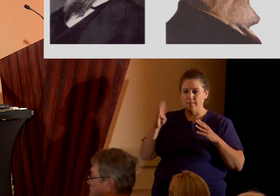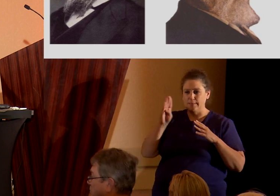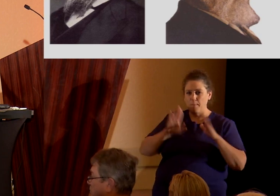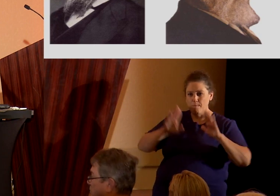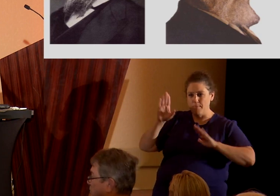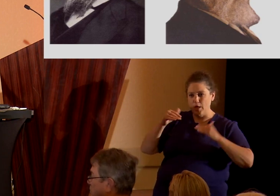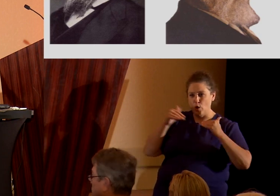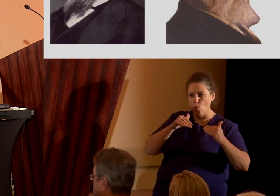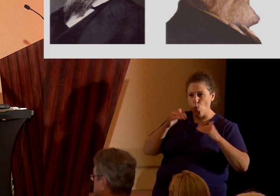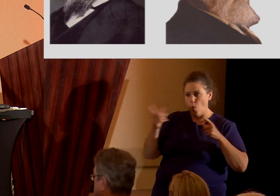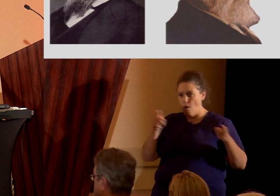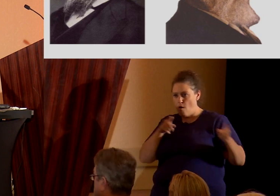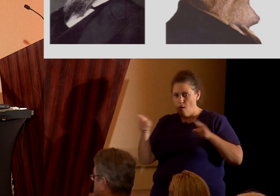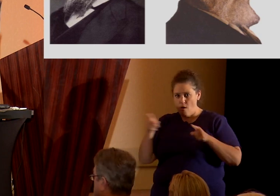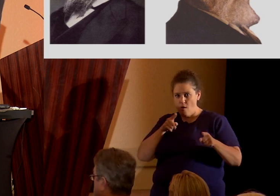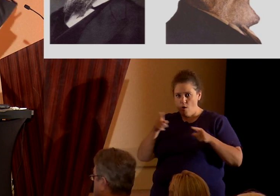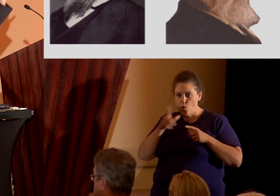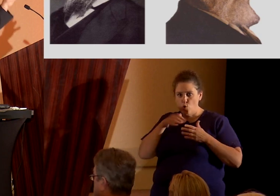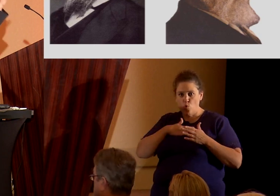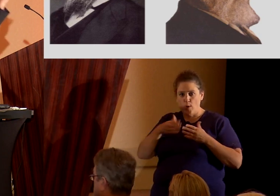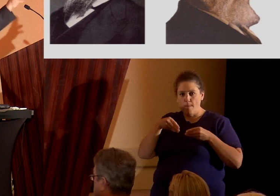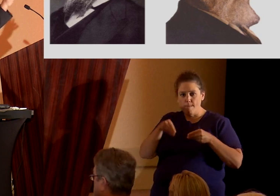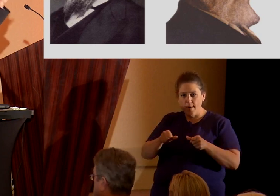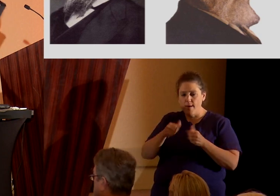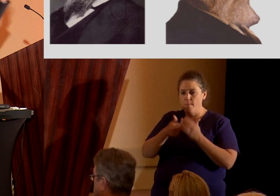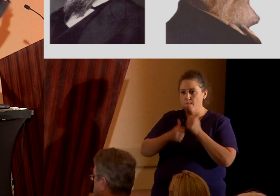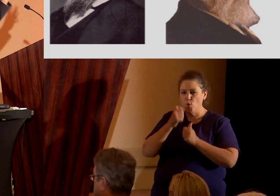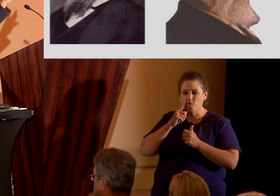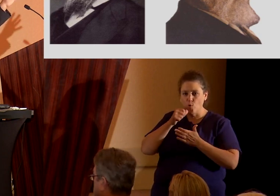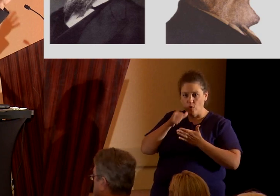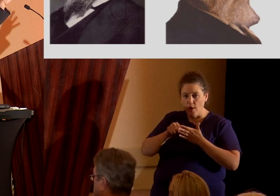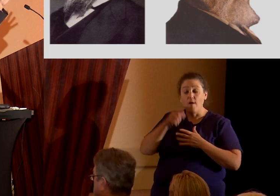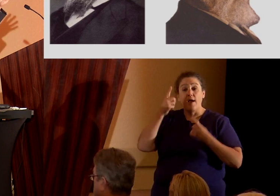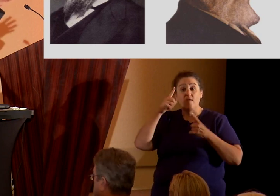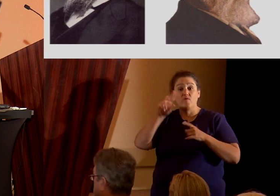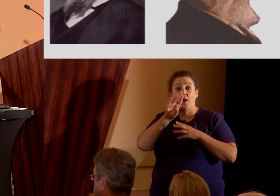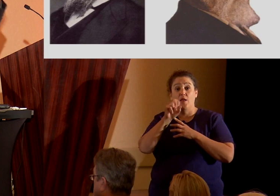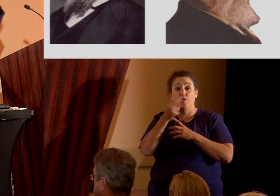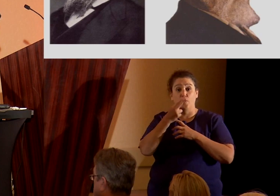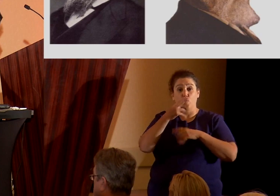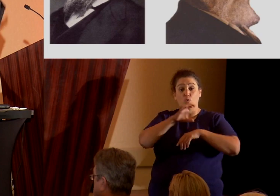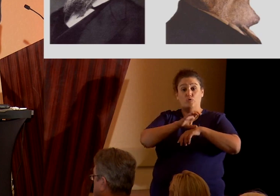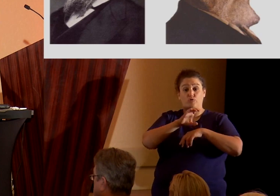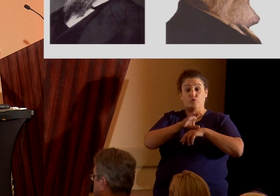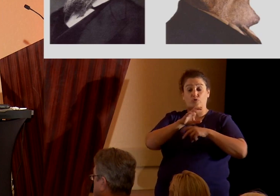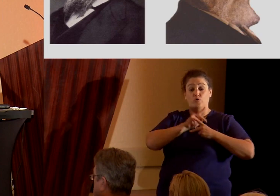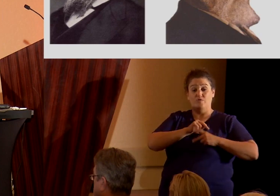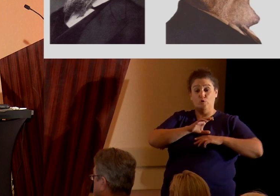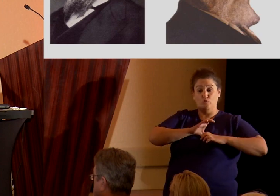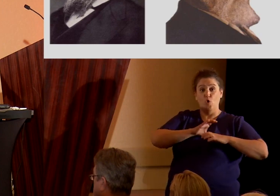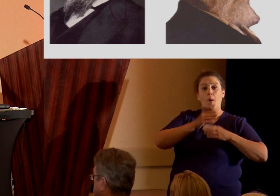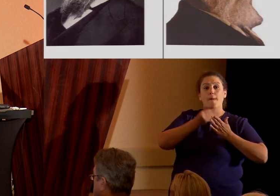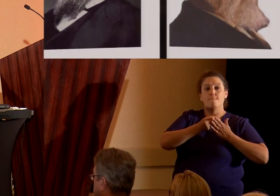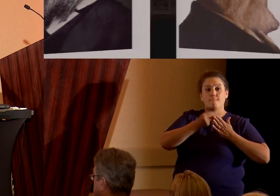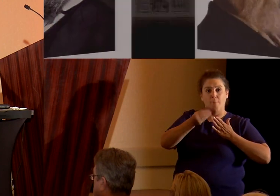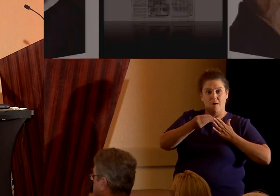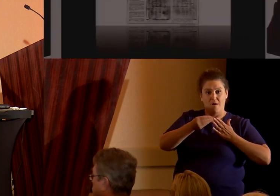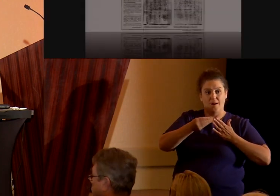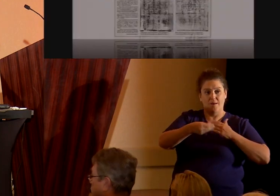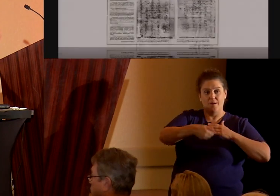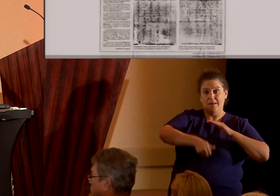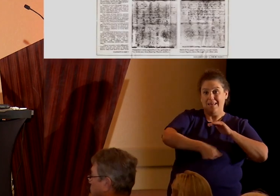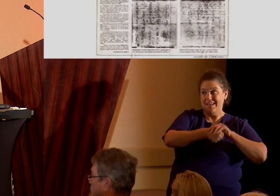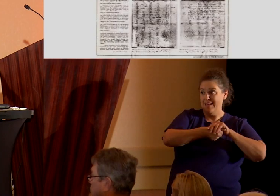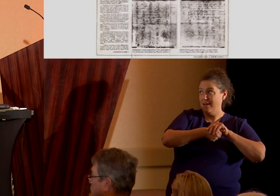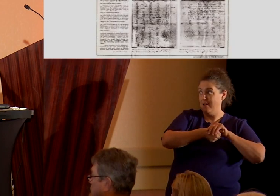And, uh, finally, uh, the, the Mormon, the Utah church, the Fizzle church, bought it, buried it, and then suddenly